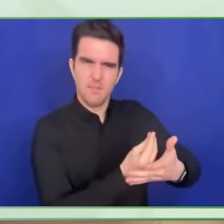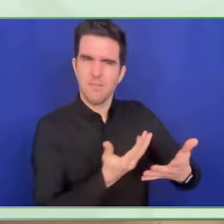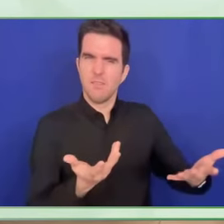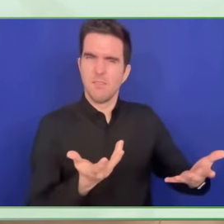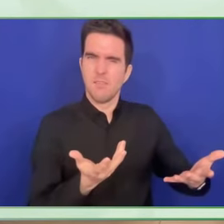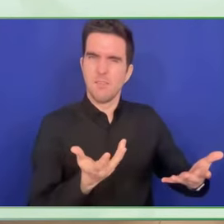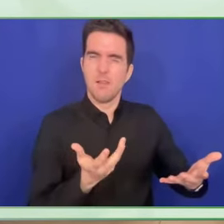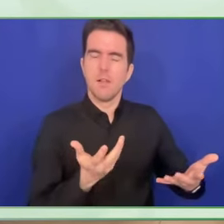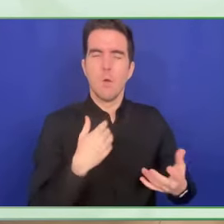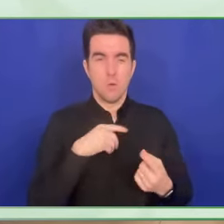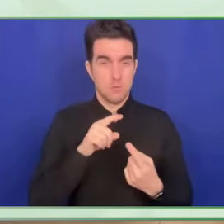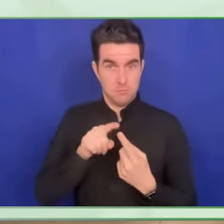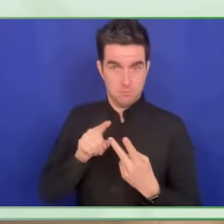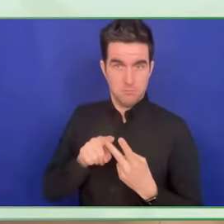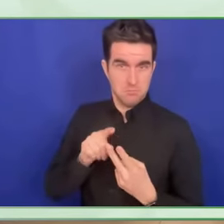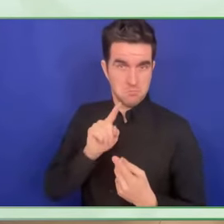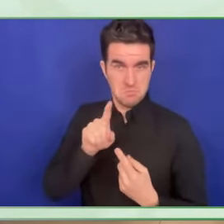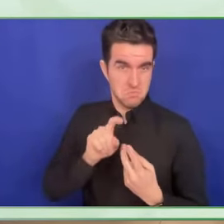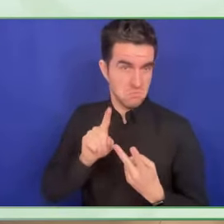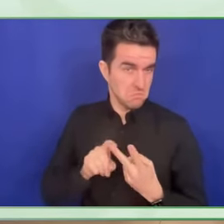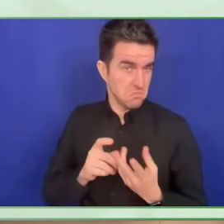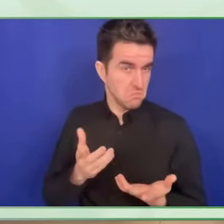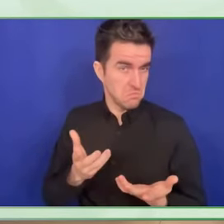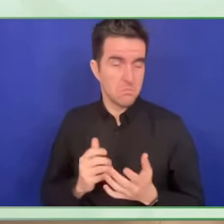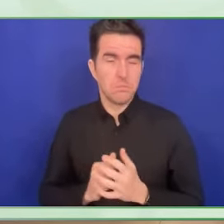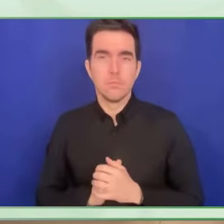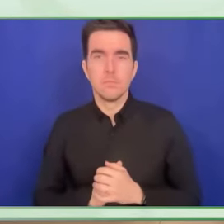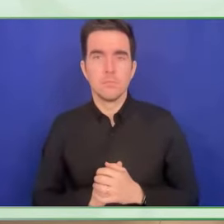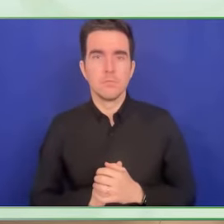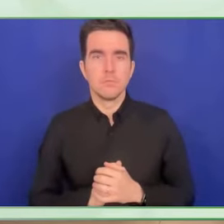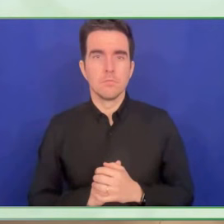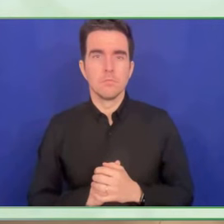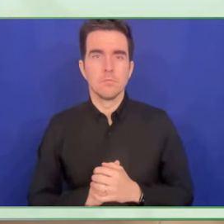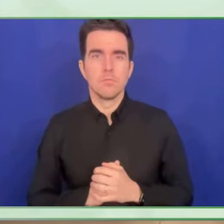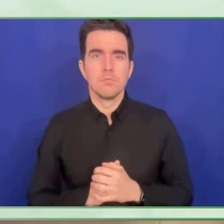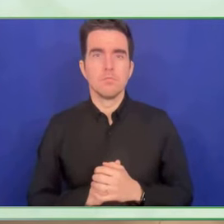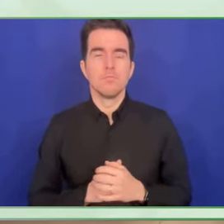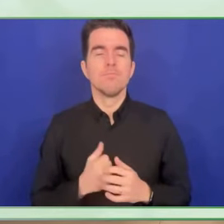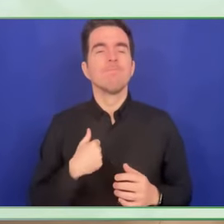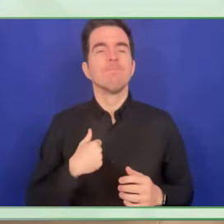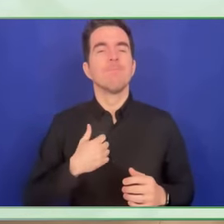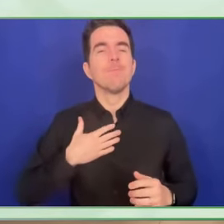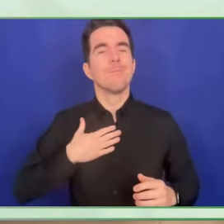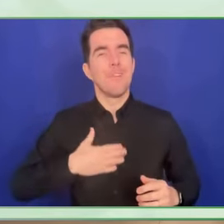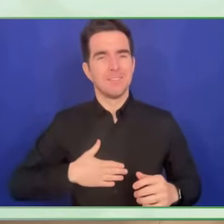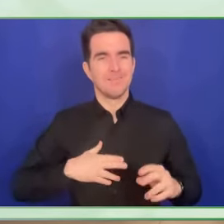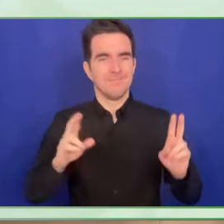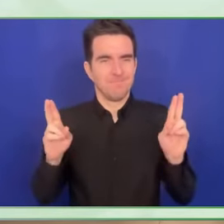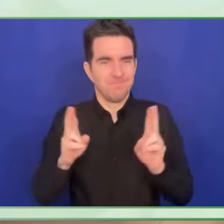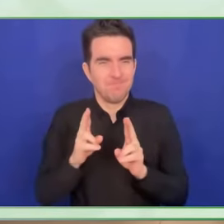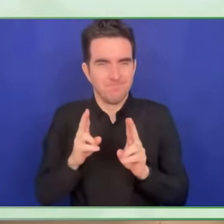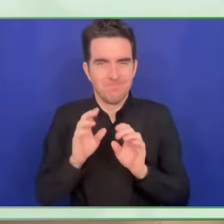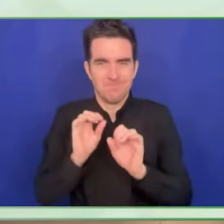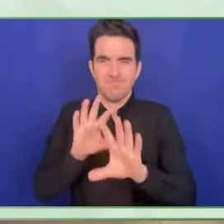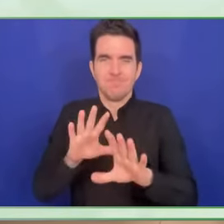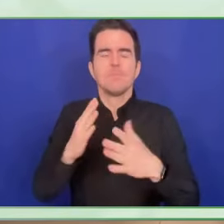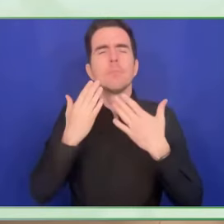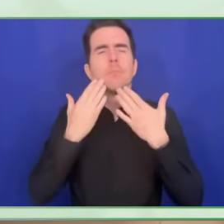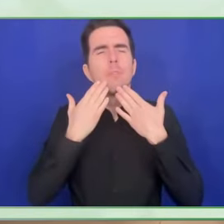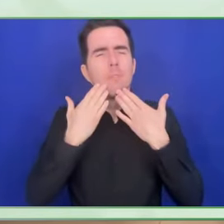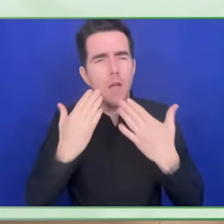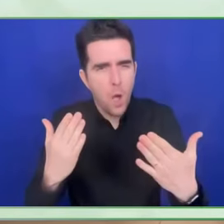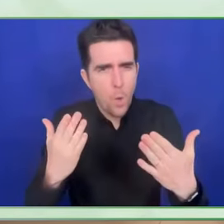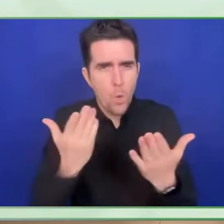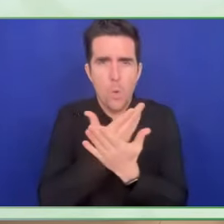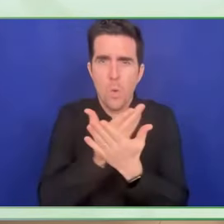Jessica, for sharing this time. I feel enormous responsibility to speak about this kind of issues to